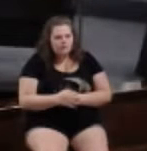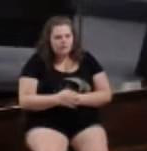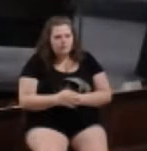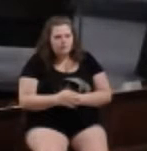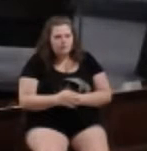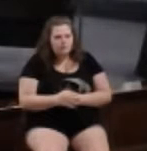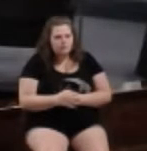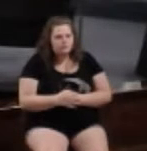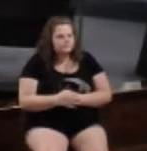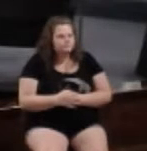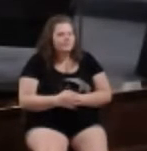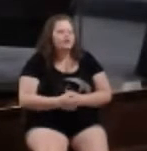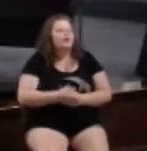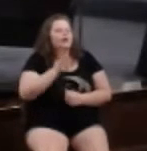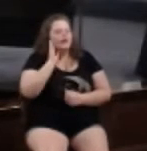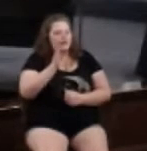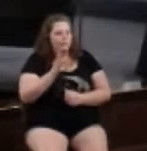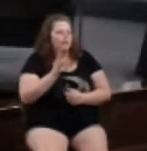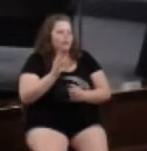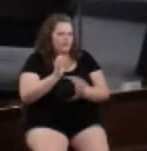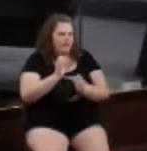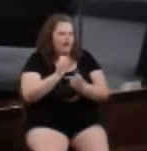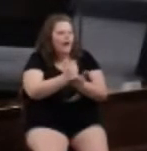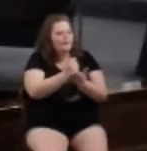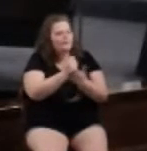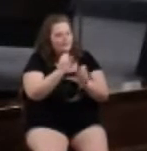It's just going to make things easier.